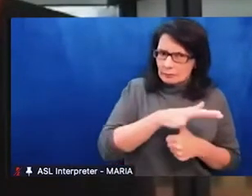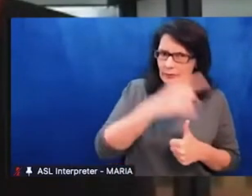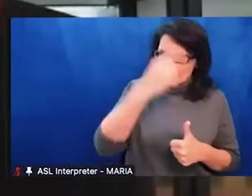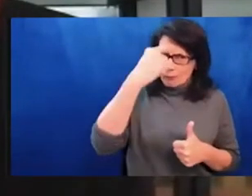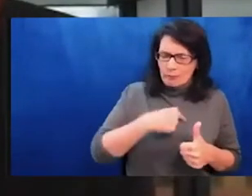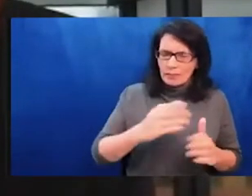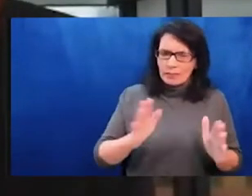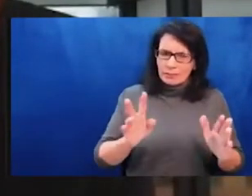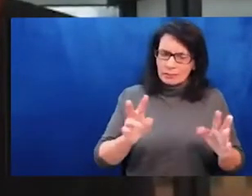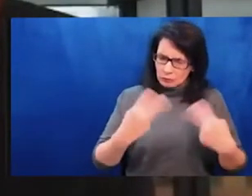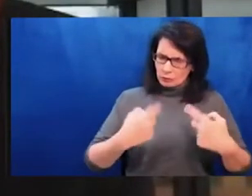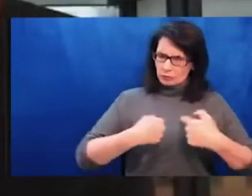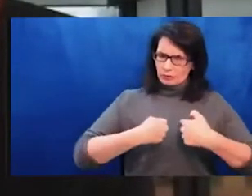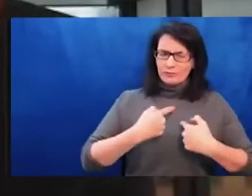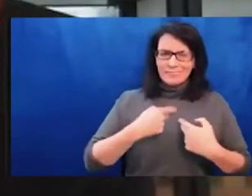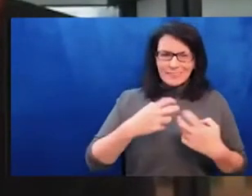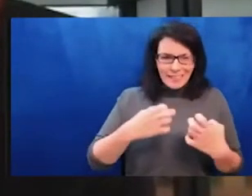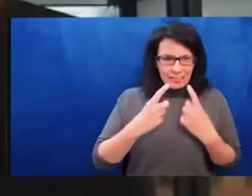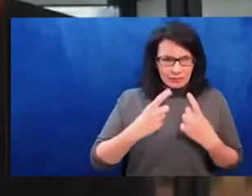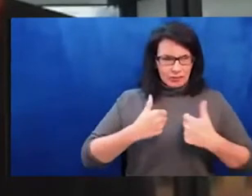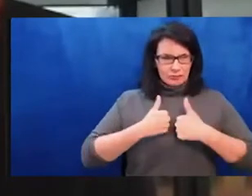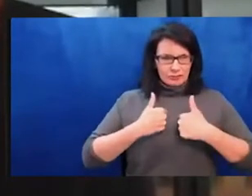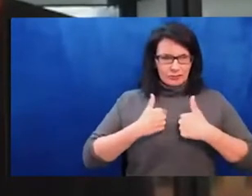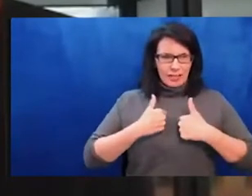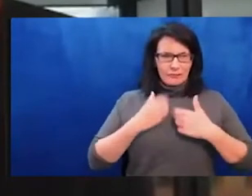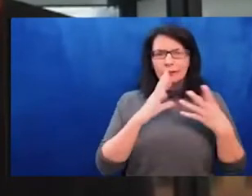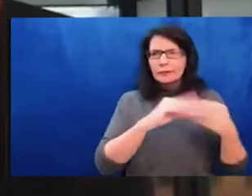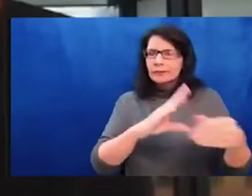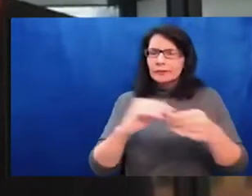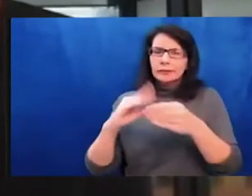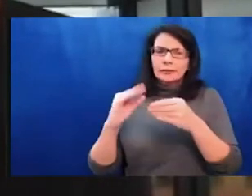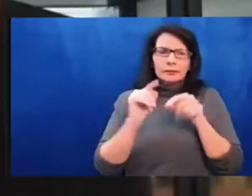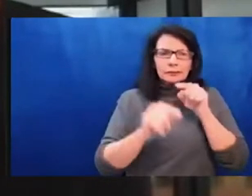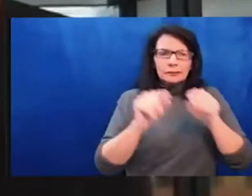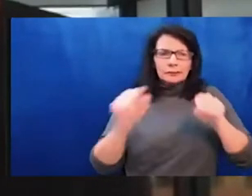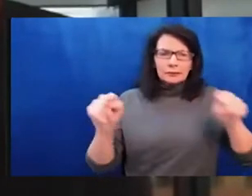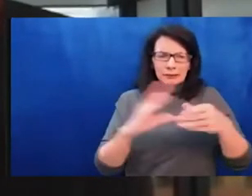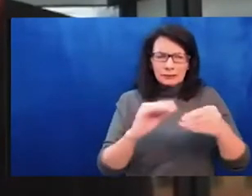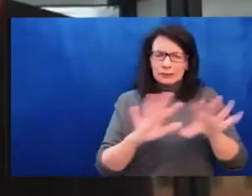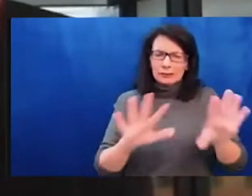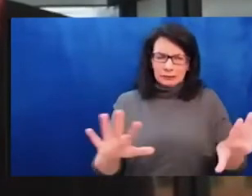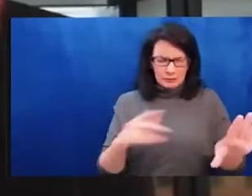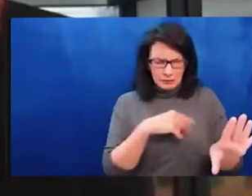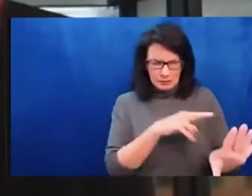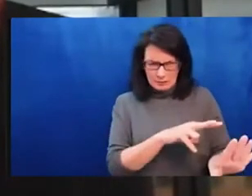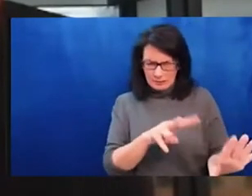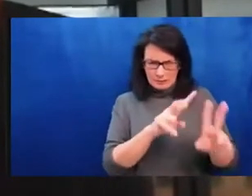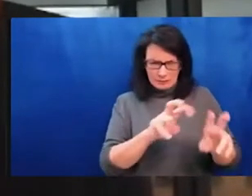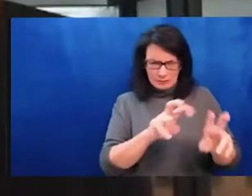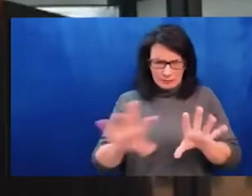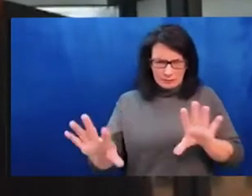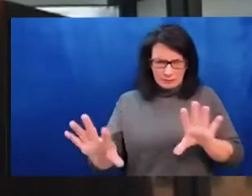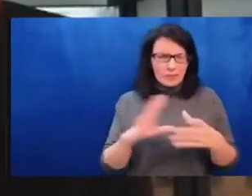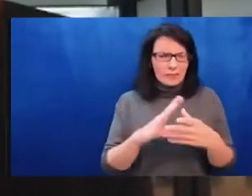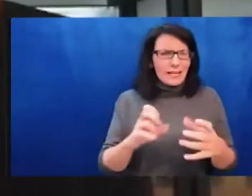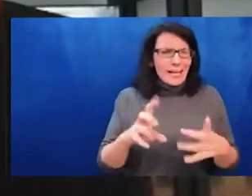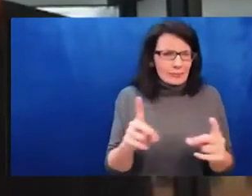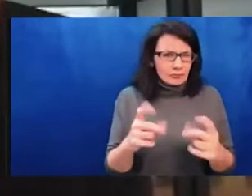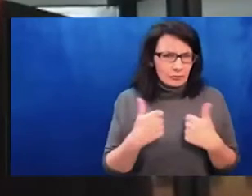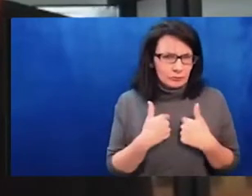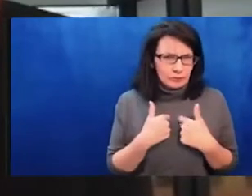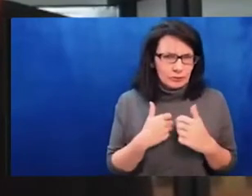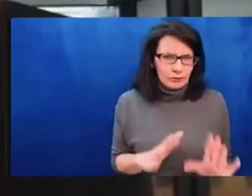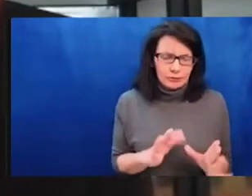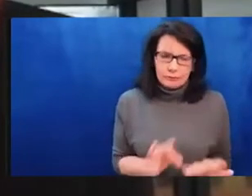provide, you know, a vetted list of organizations to which people can donate and all of that, um, after, after, after our talk. Um, but,